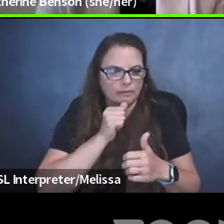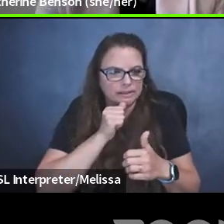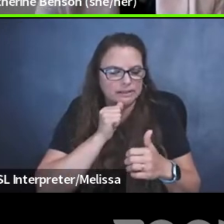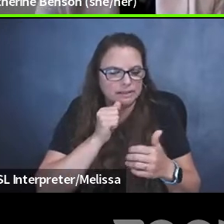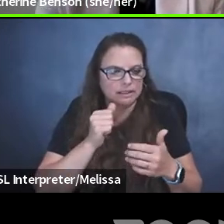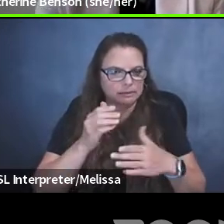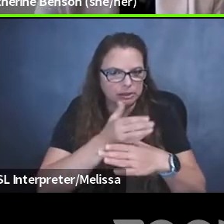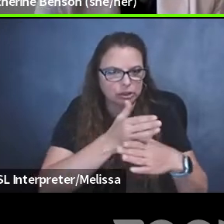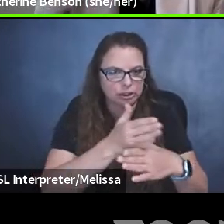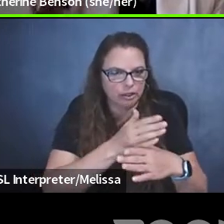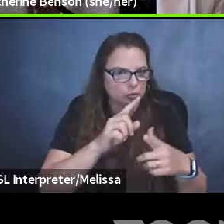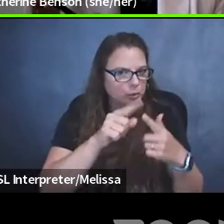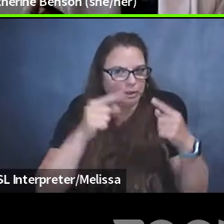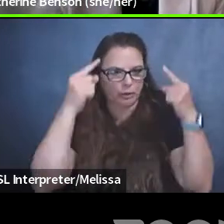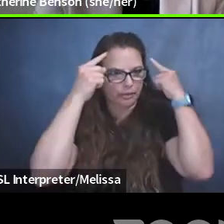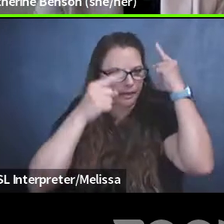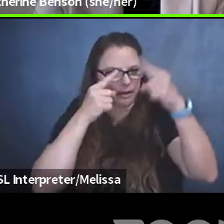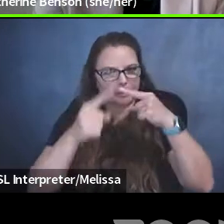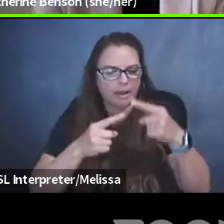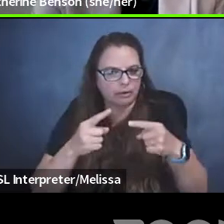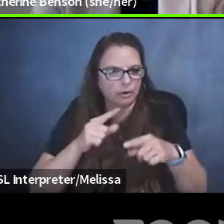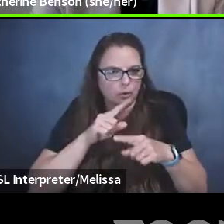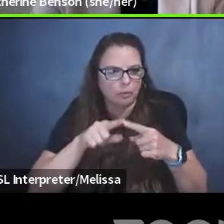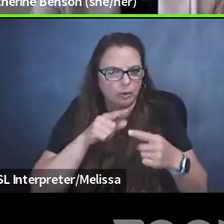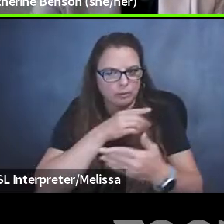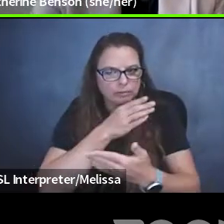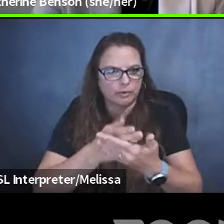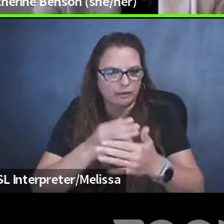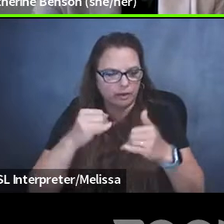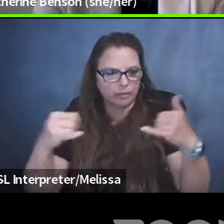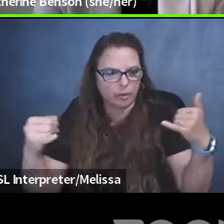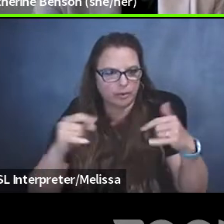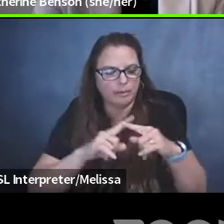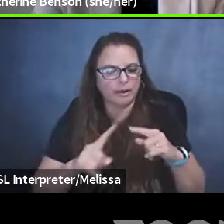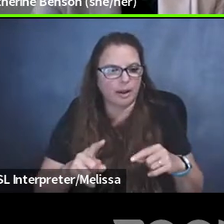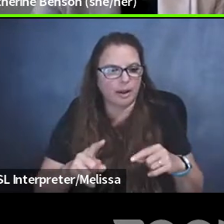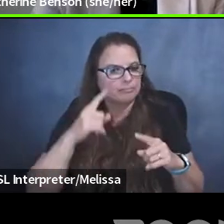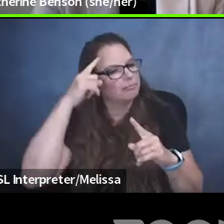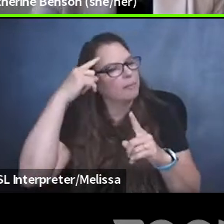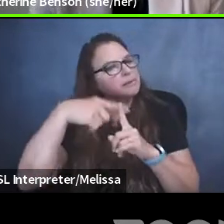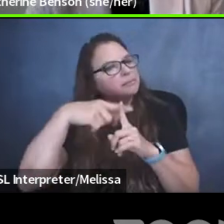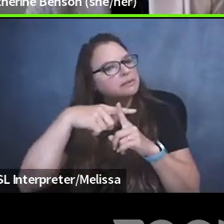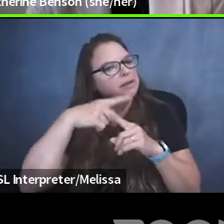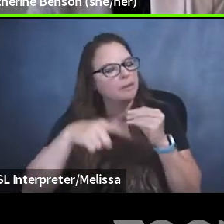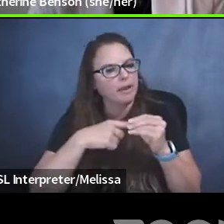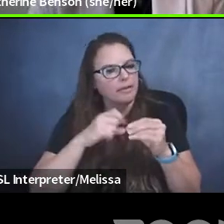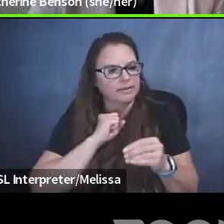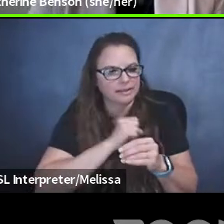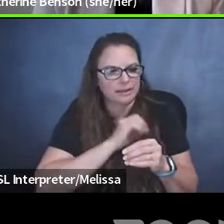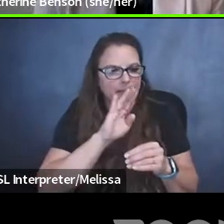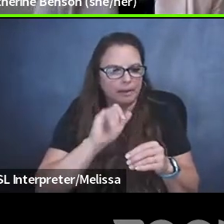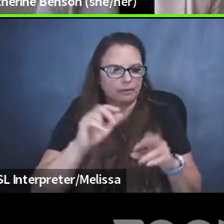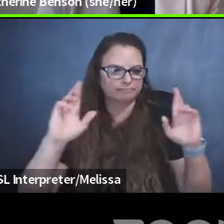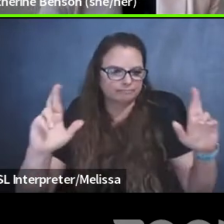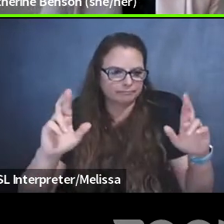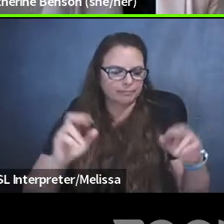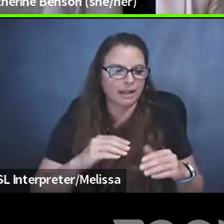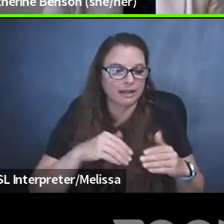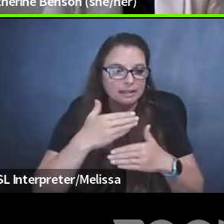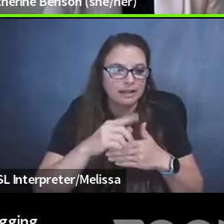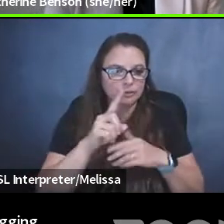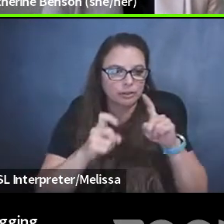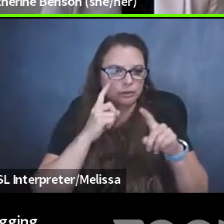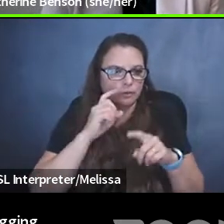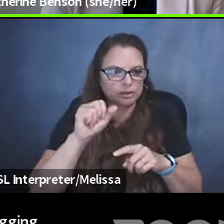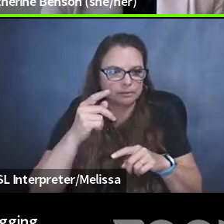border. I'm optimistic about the Senate bill, though, so fingers crossed. My next question is for Spencer or Jessica.